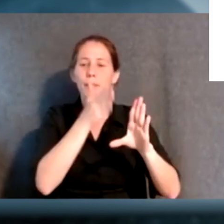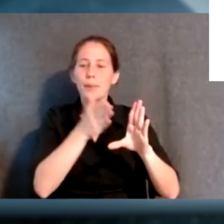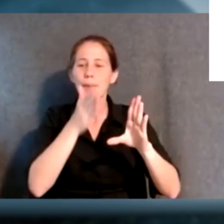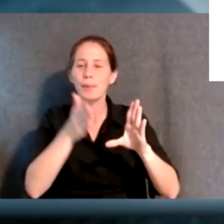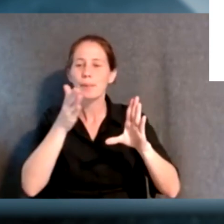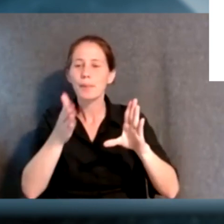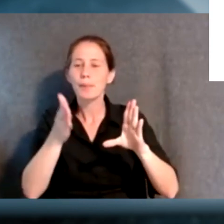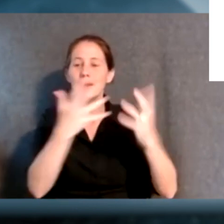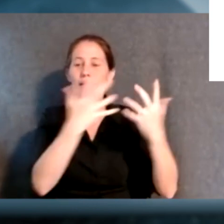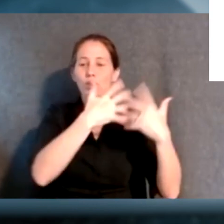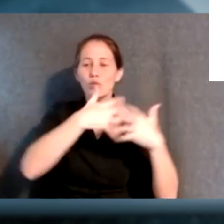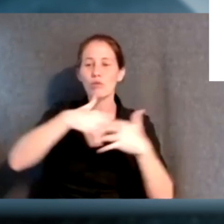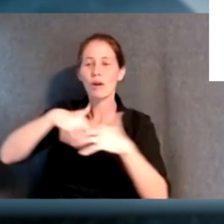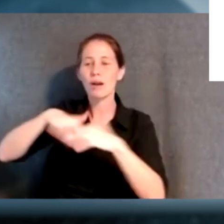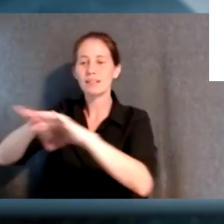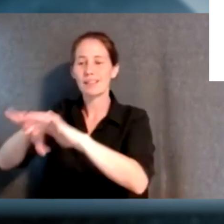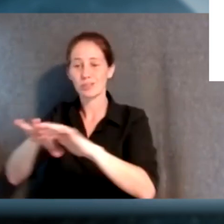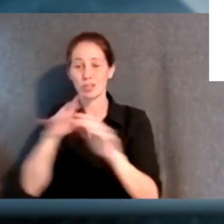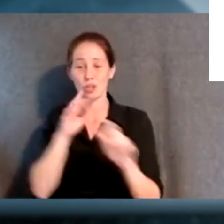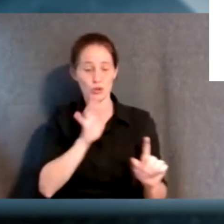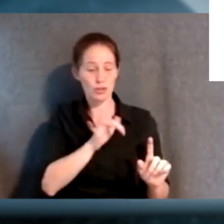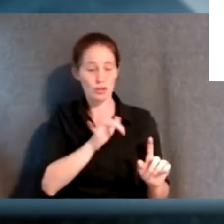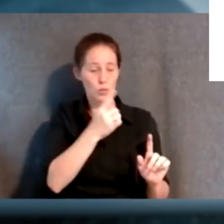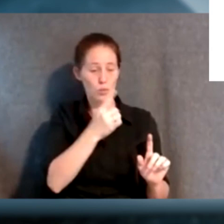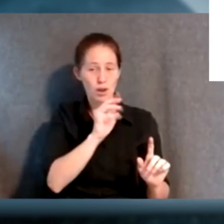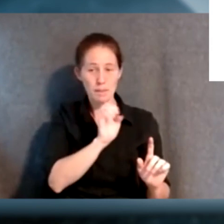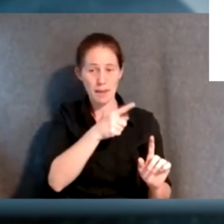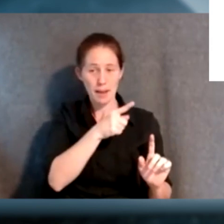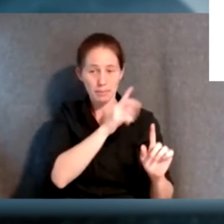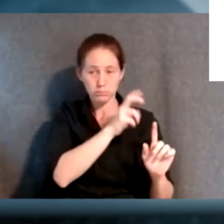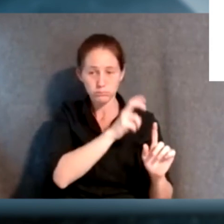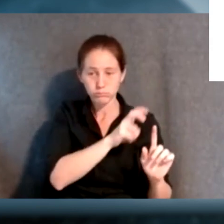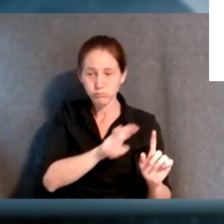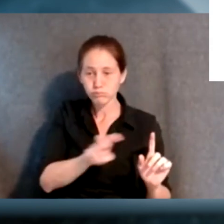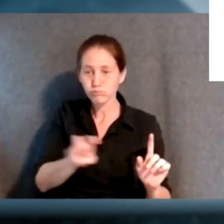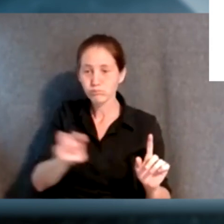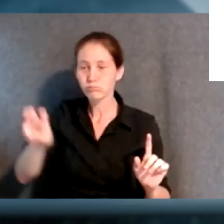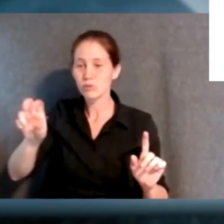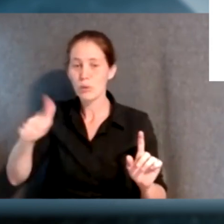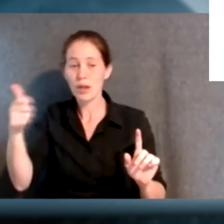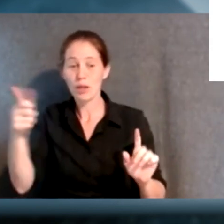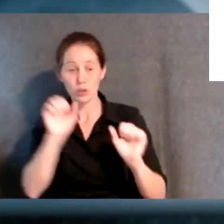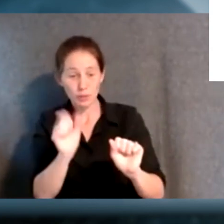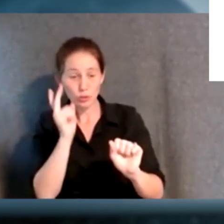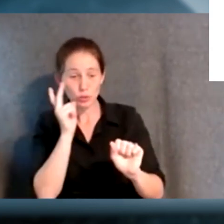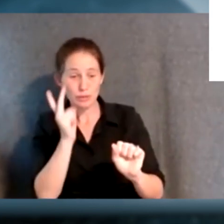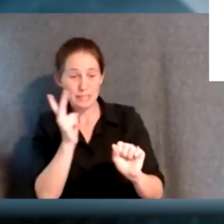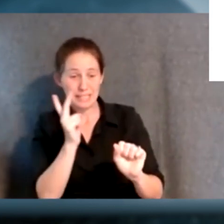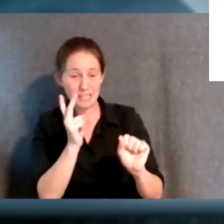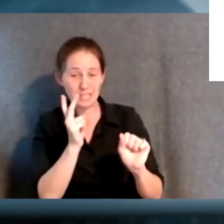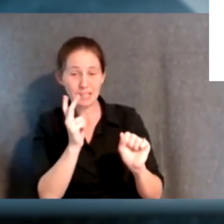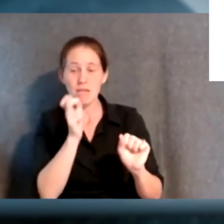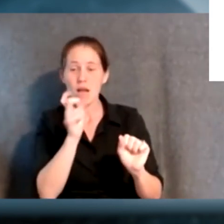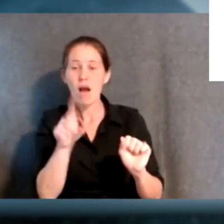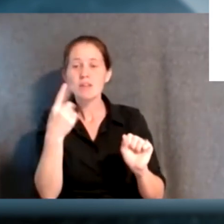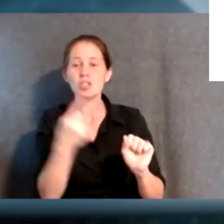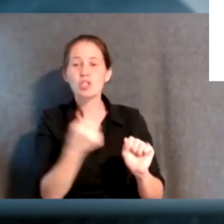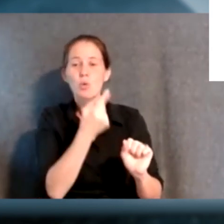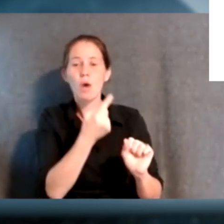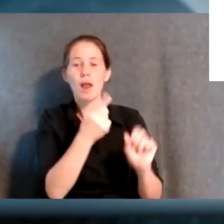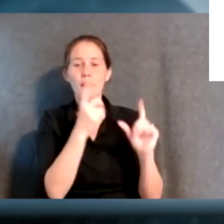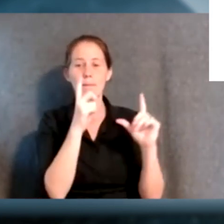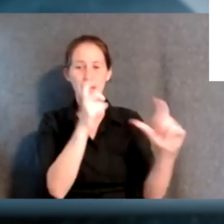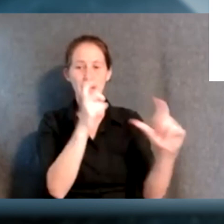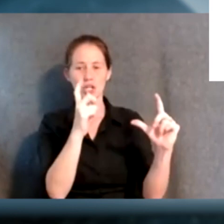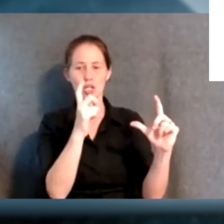they thread together with a narrative arc. So you're clicking from one map to the next. And when you do that, you're able to piece together not just